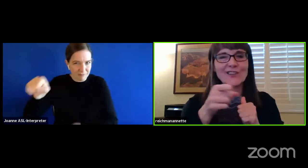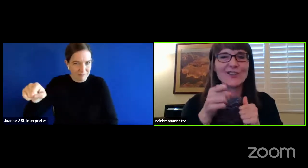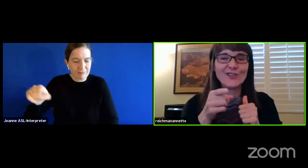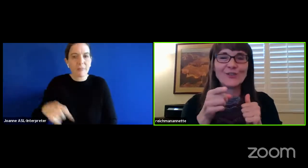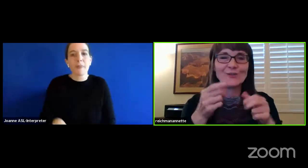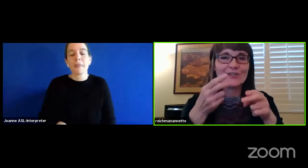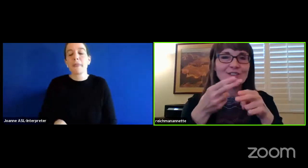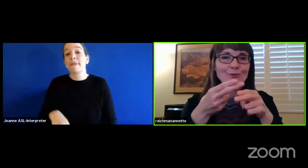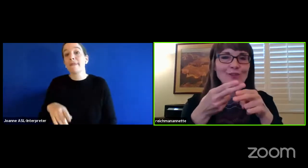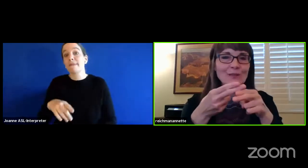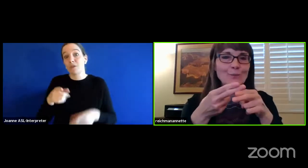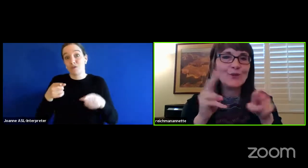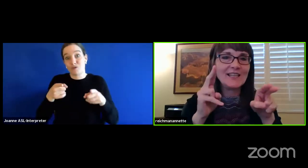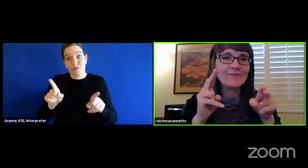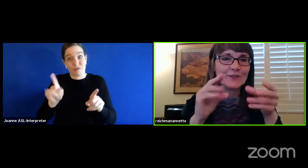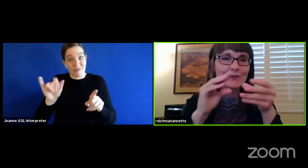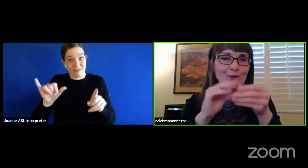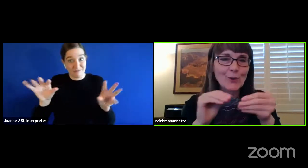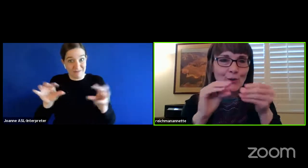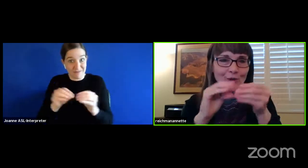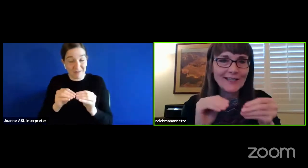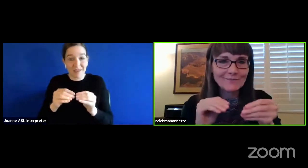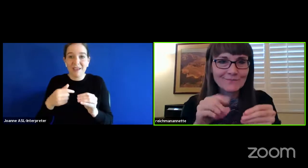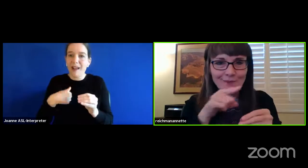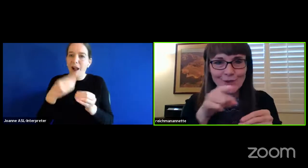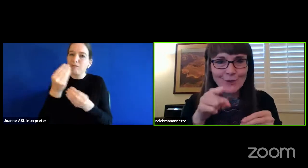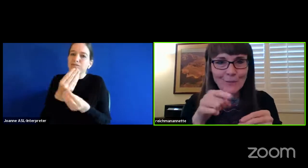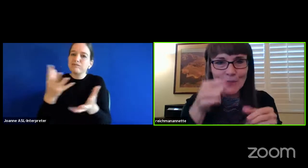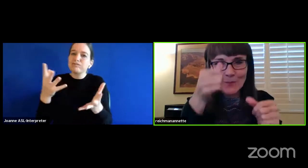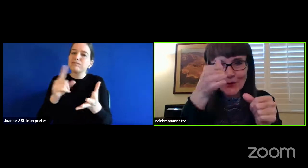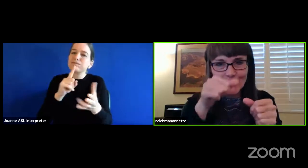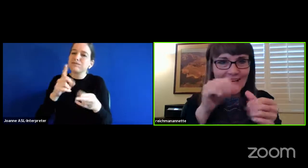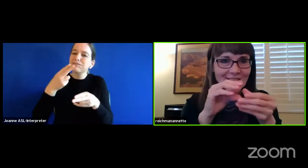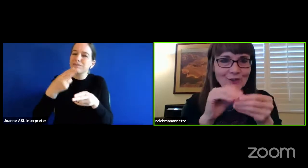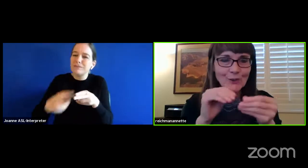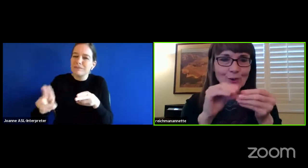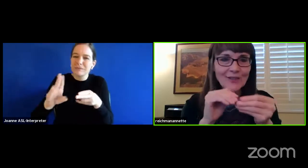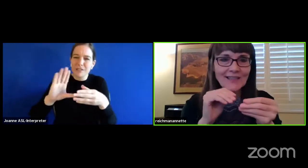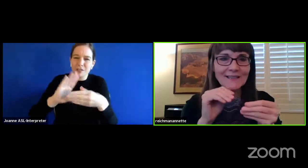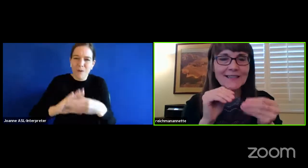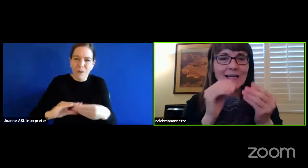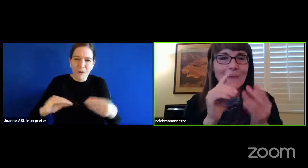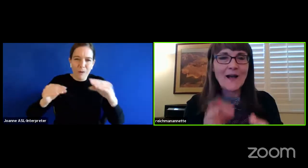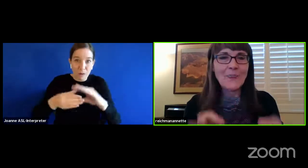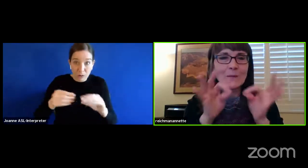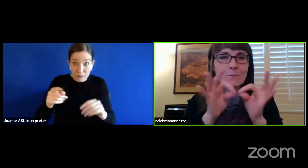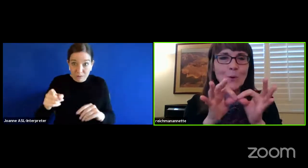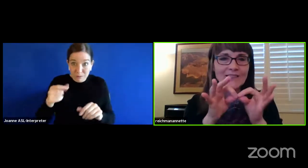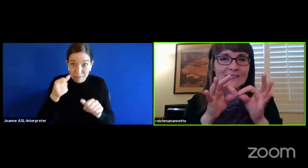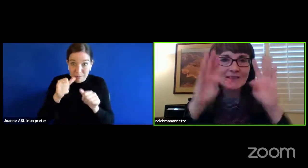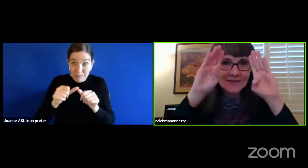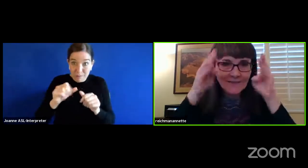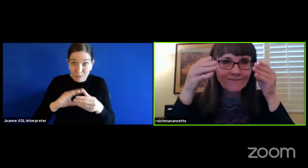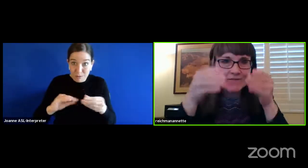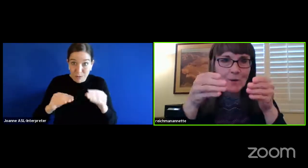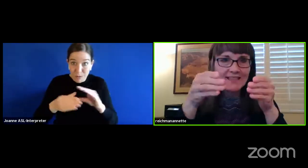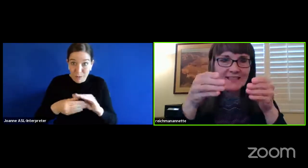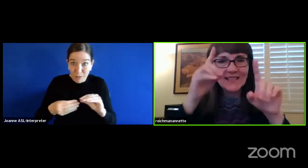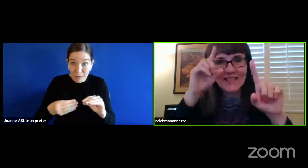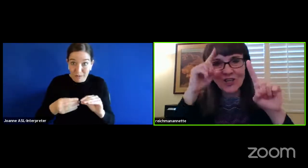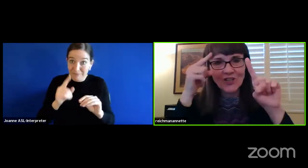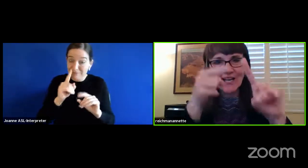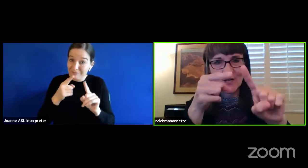shared with you just a real brief story. You remember that story about the importance of